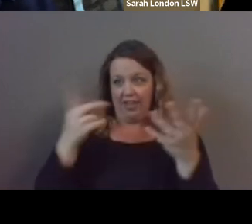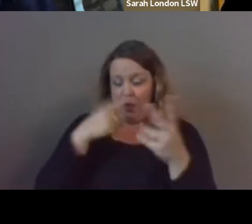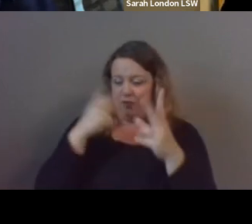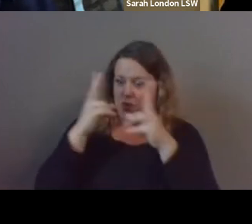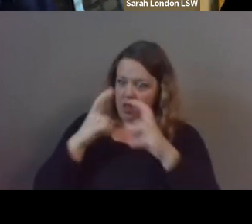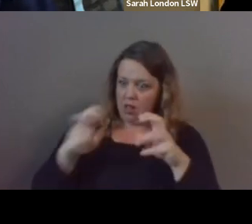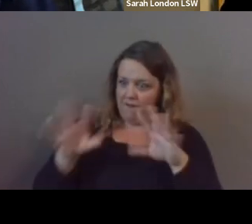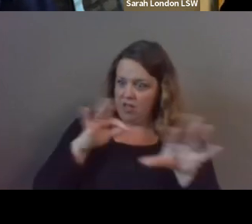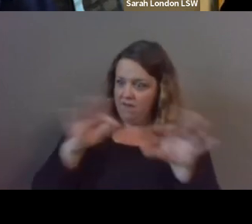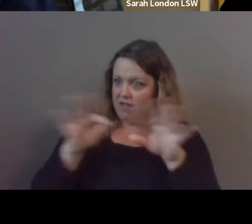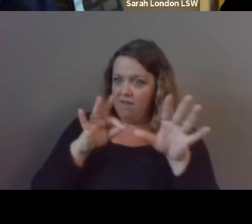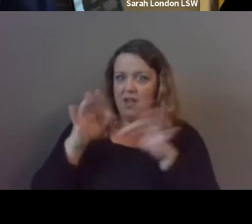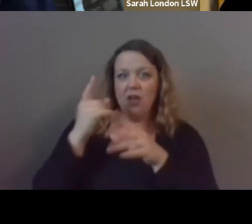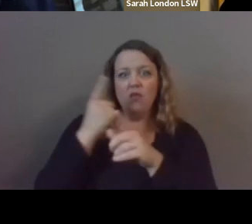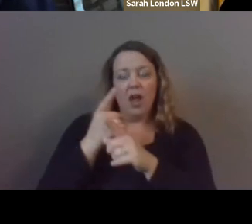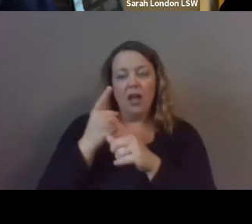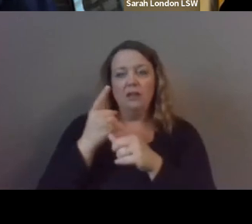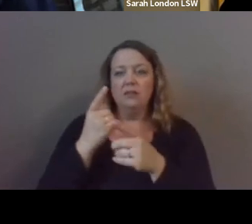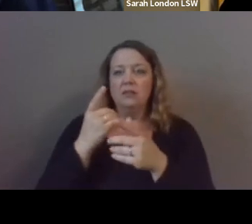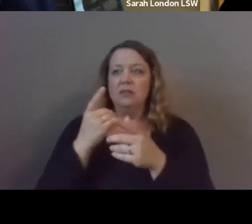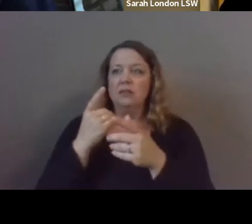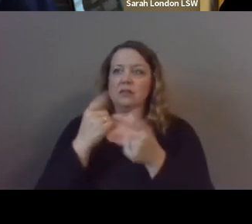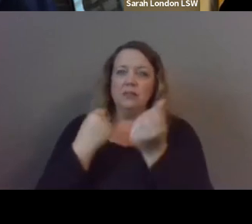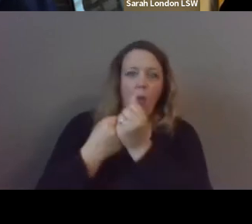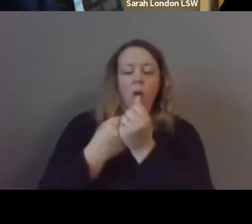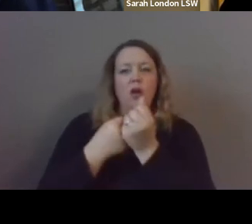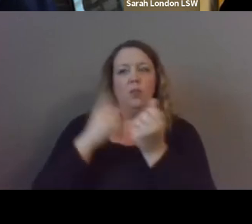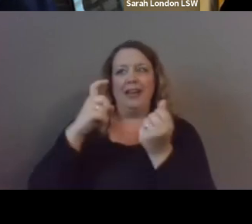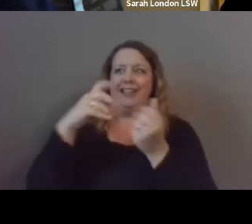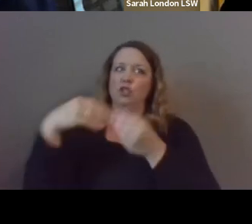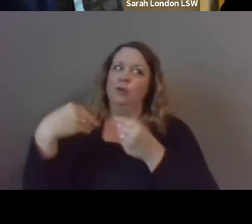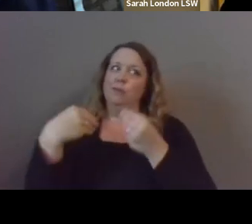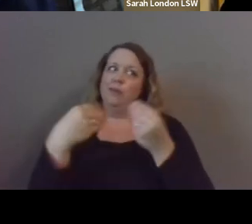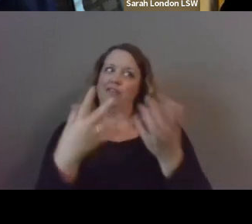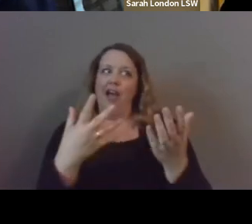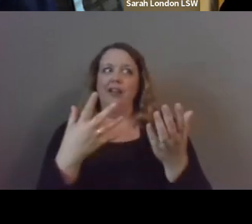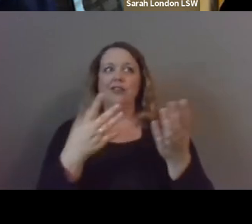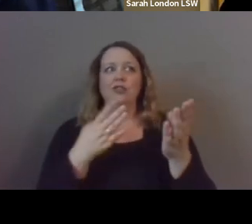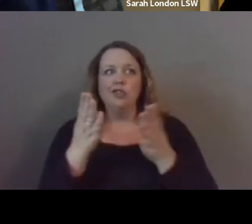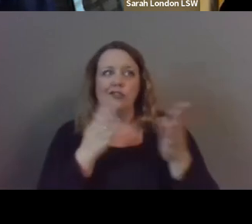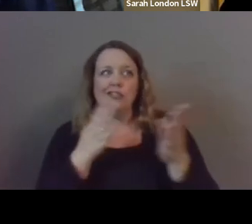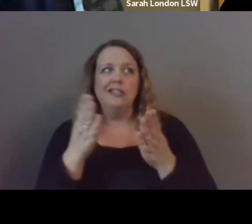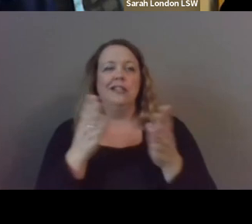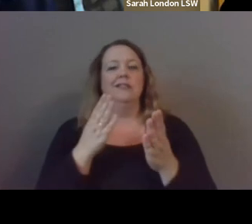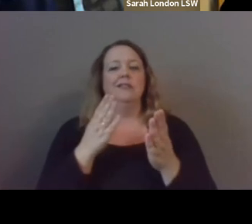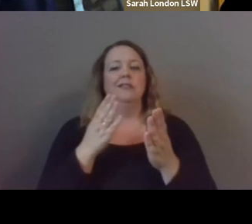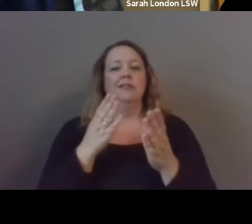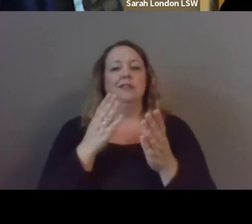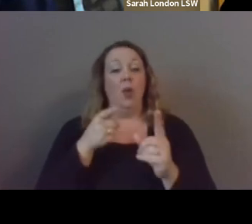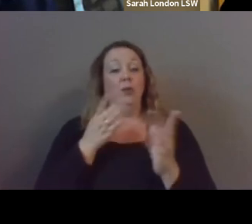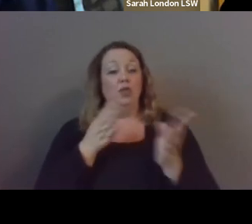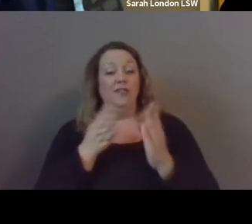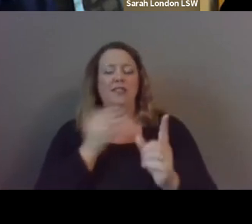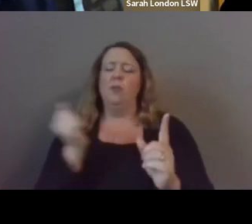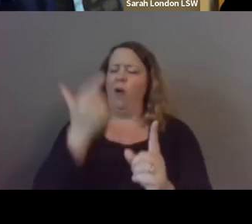get to the support we need to provide the the services we all know our kids need